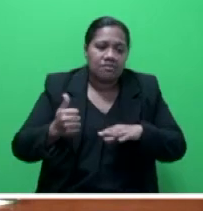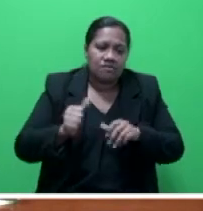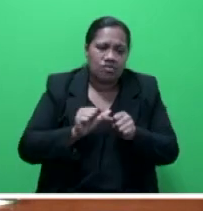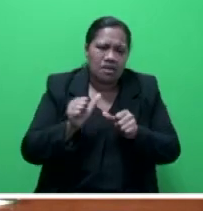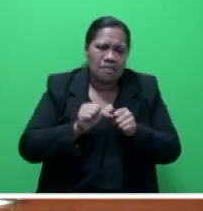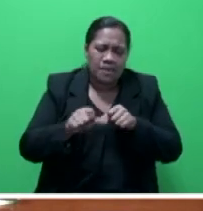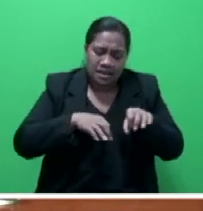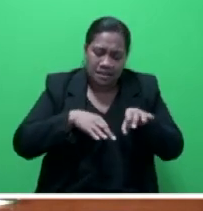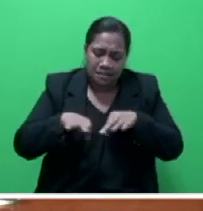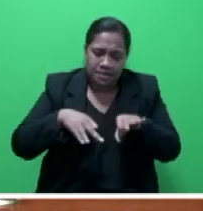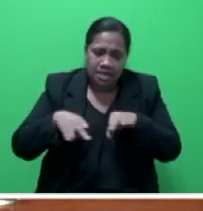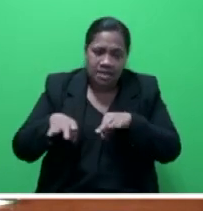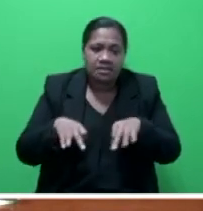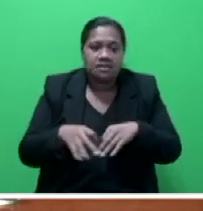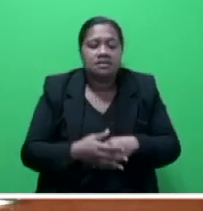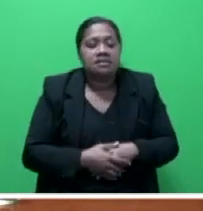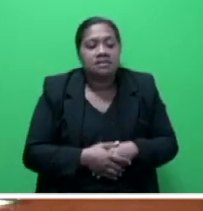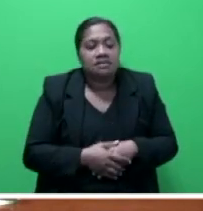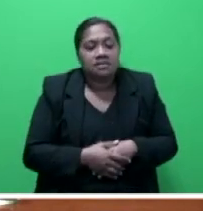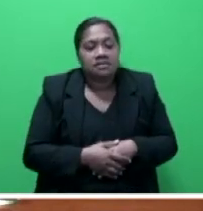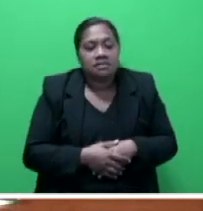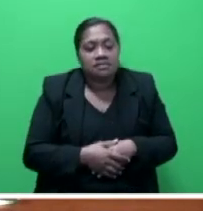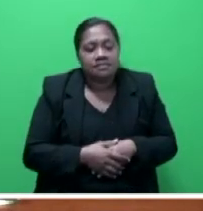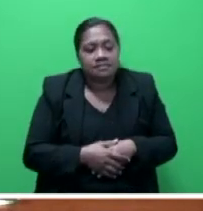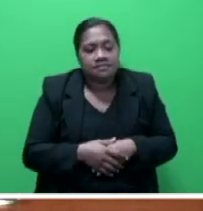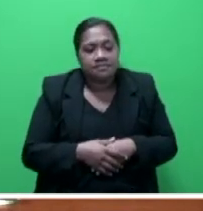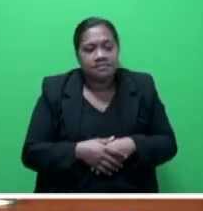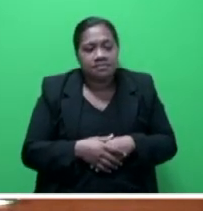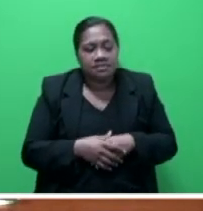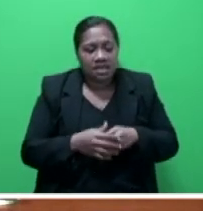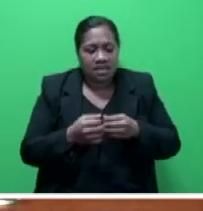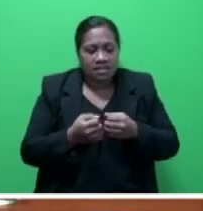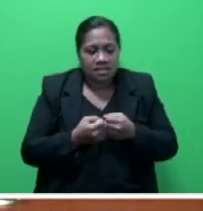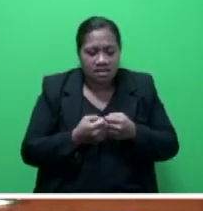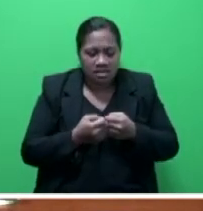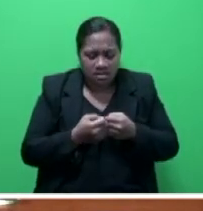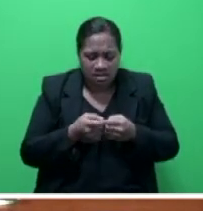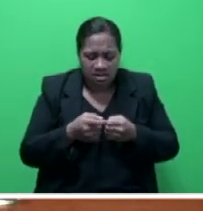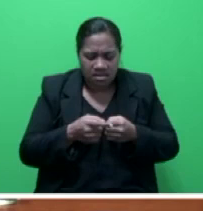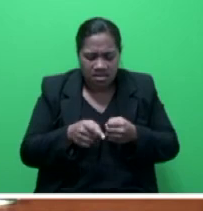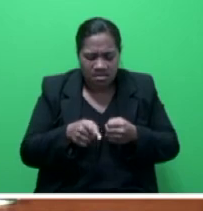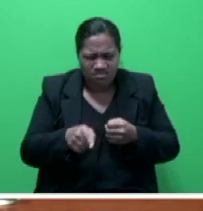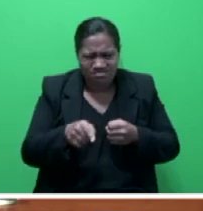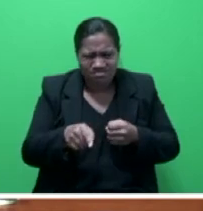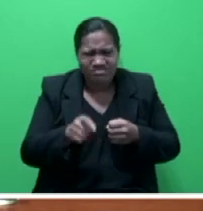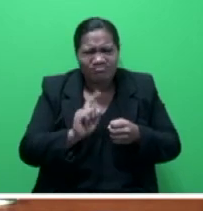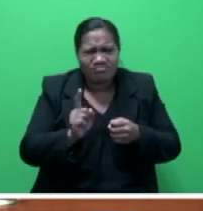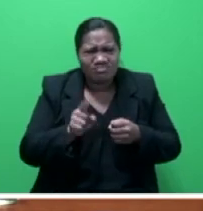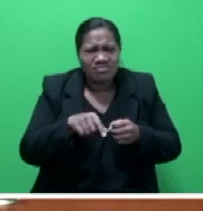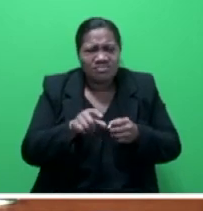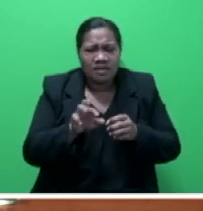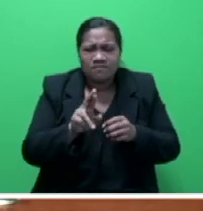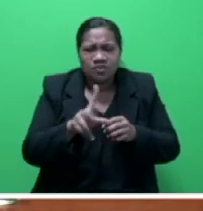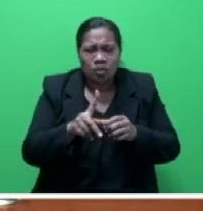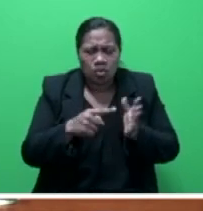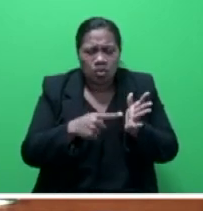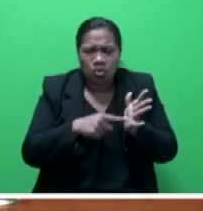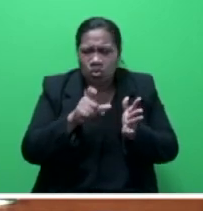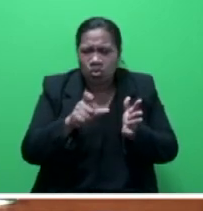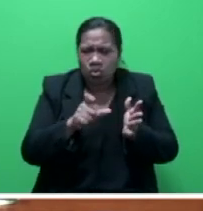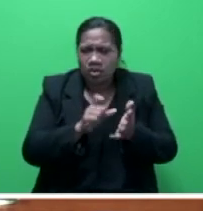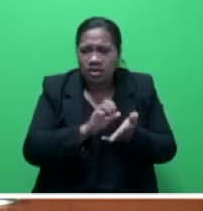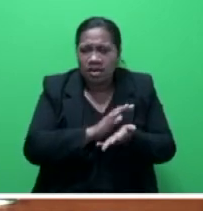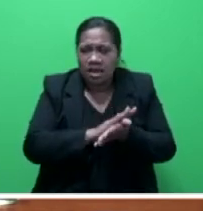mobilized the deployment distribution of relief immediately after TC Herald. This allowed for monitoring of assistance